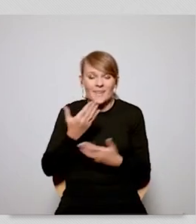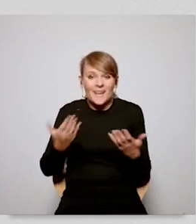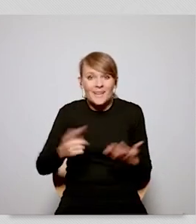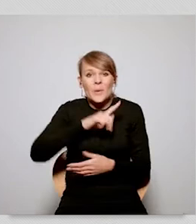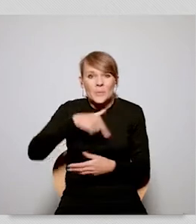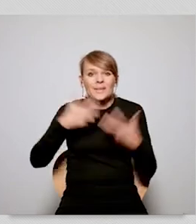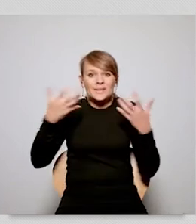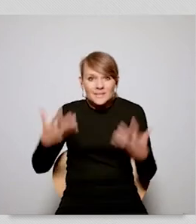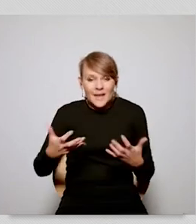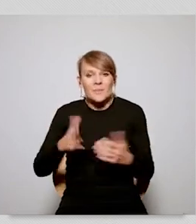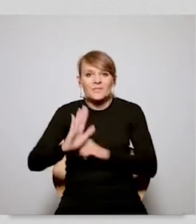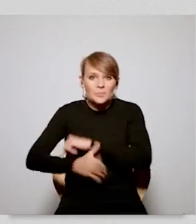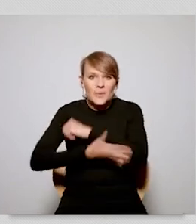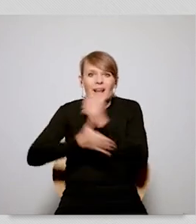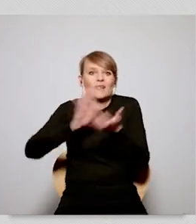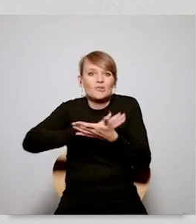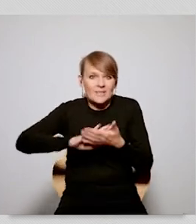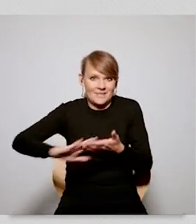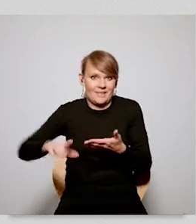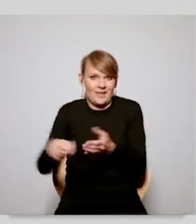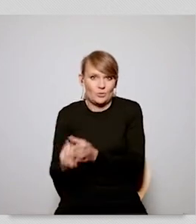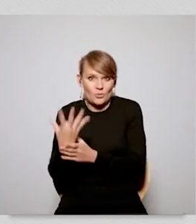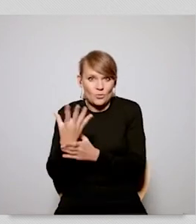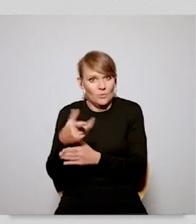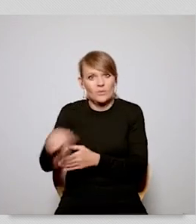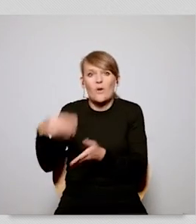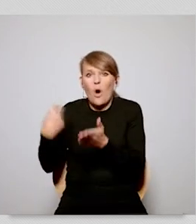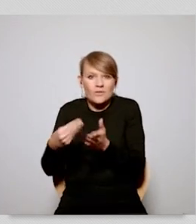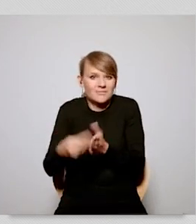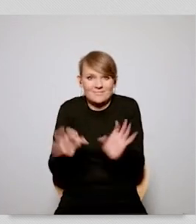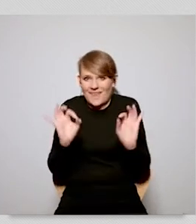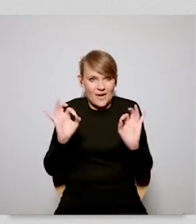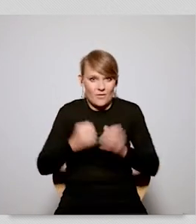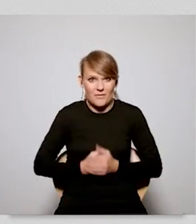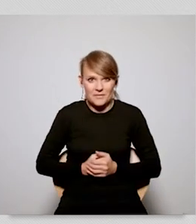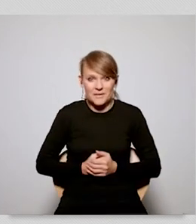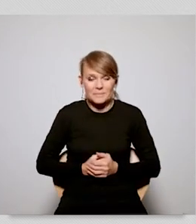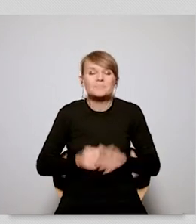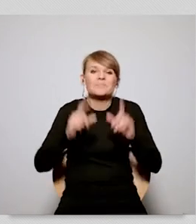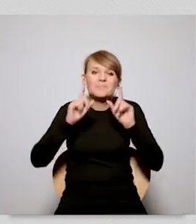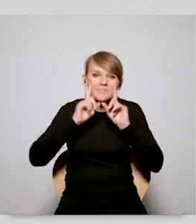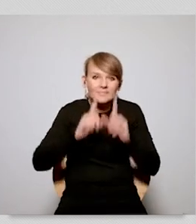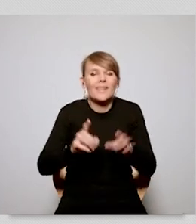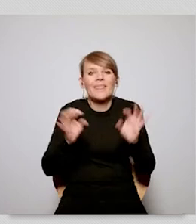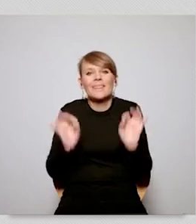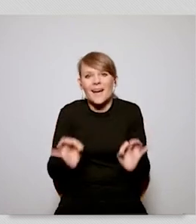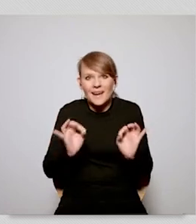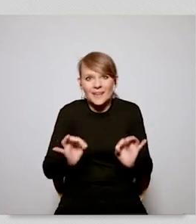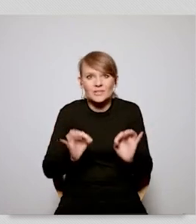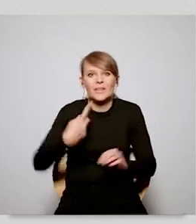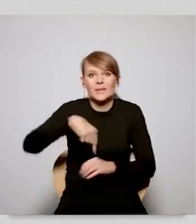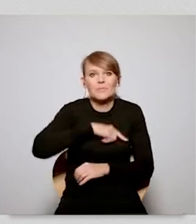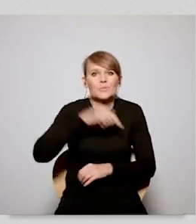that we try to promote and support clean energy sources um and